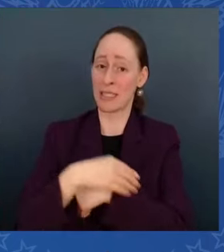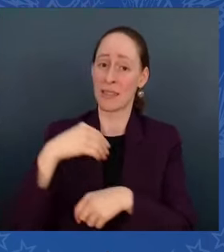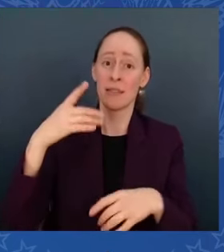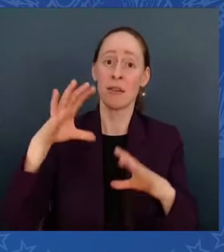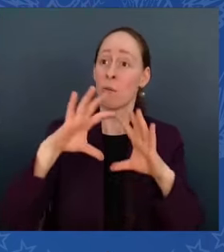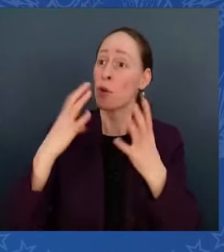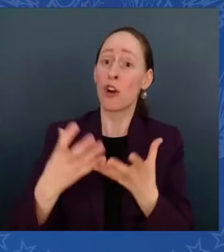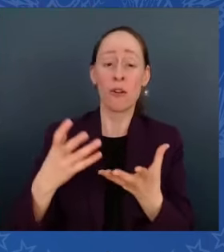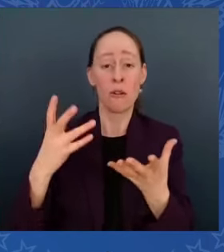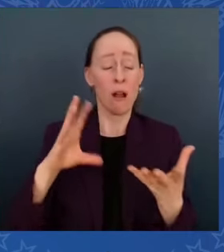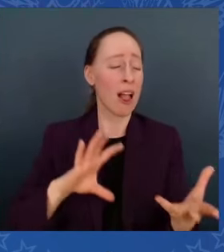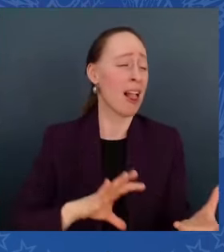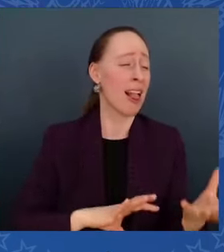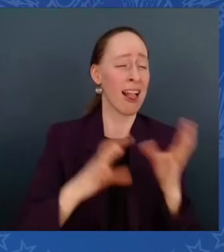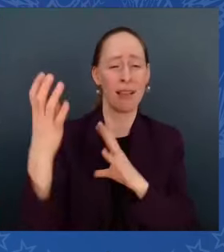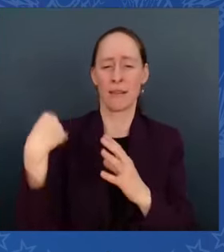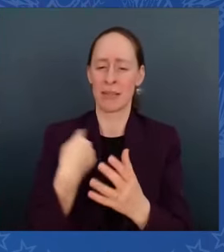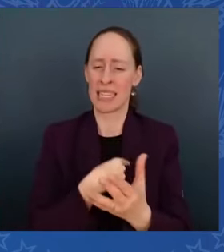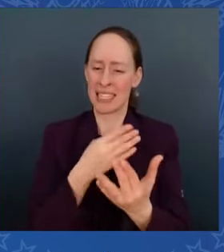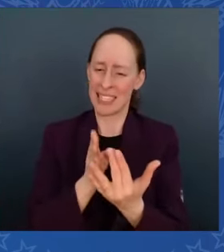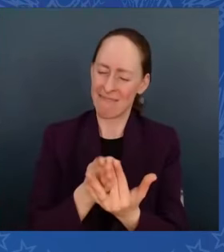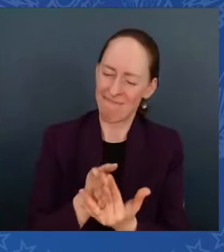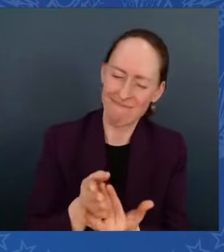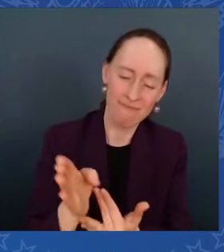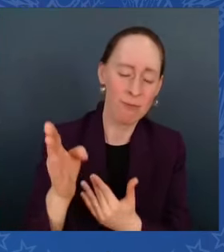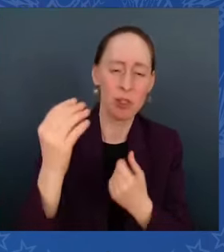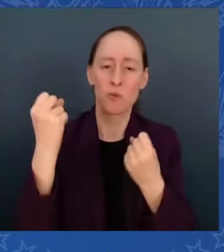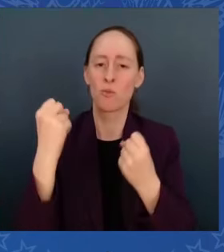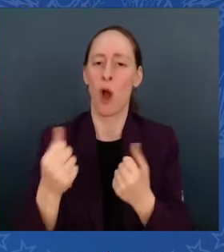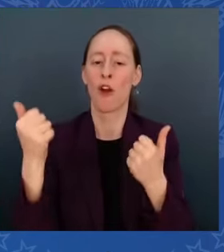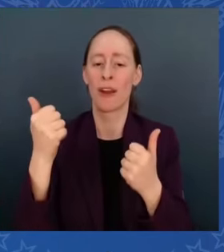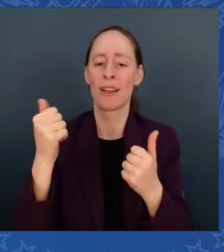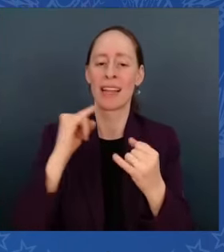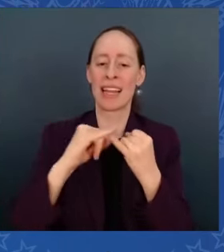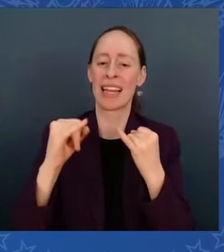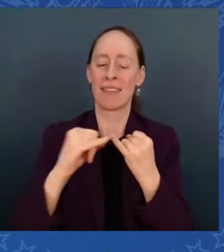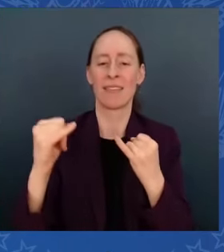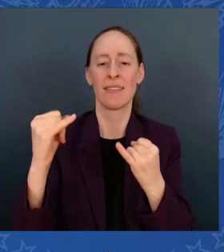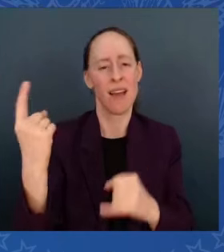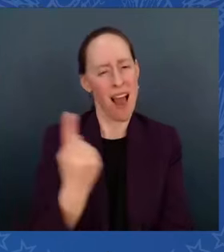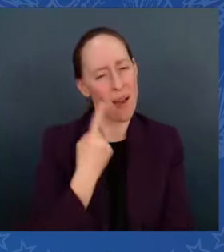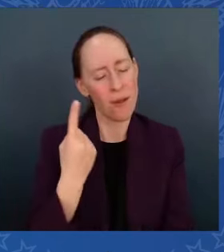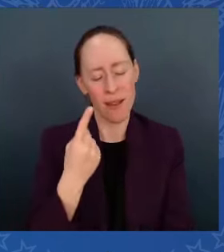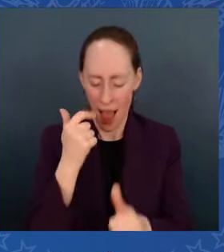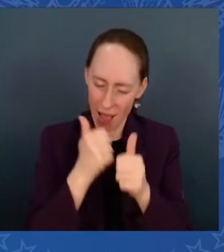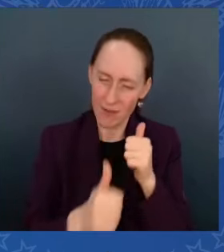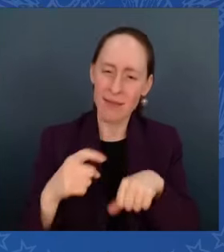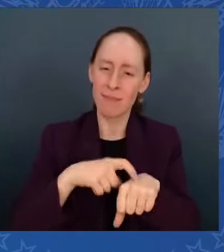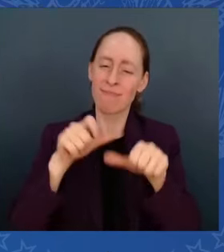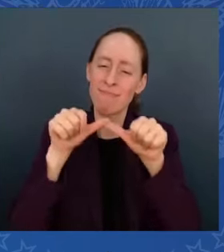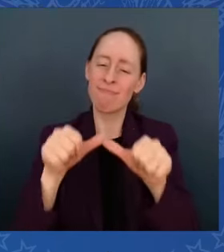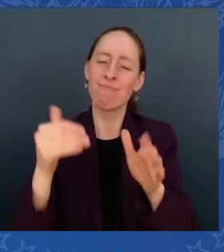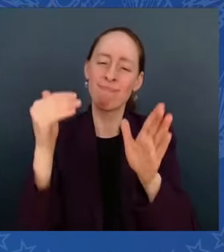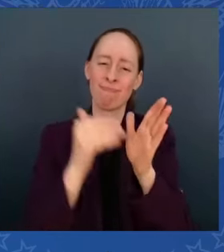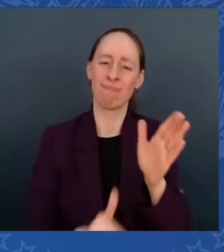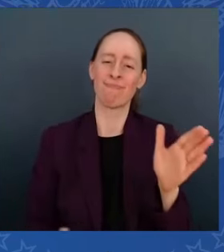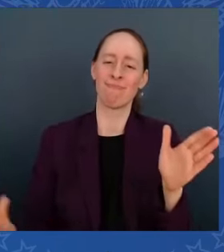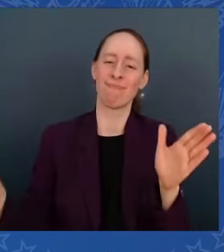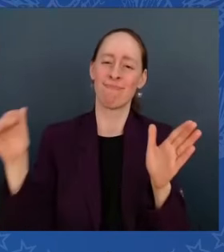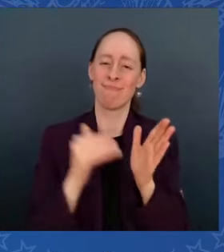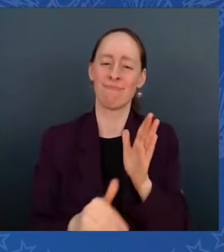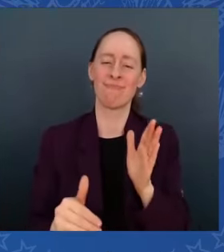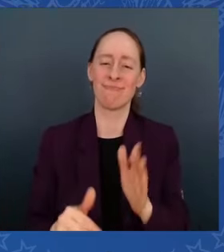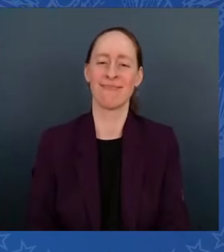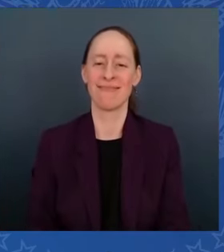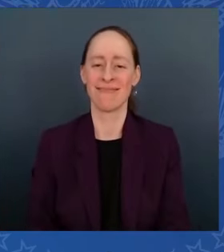than we went into. Amen. Every single time. All right. Folks, I've never been